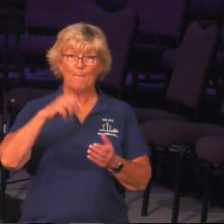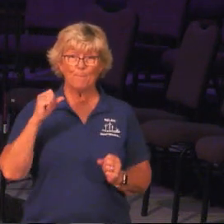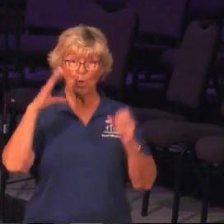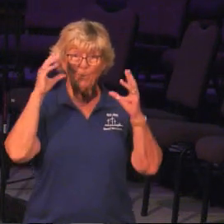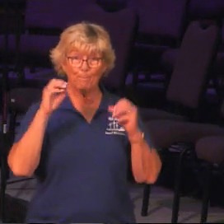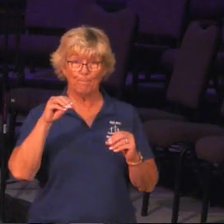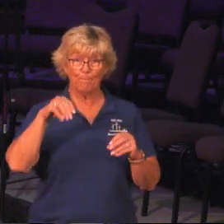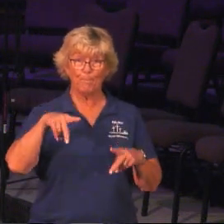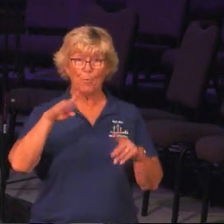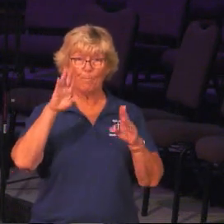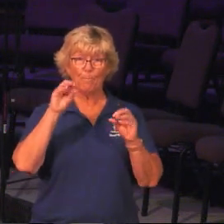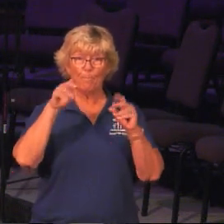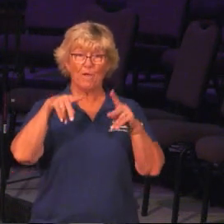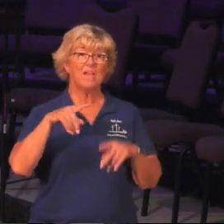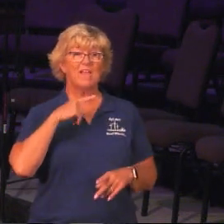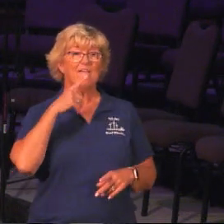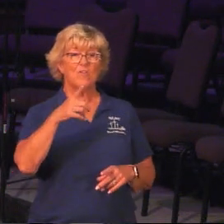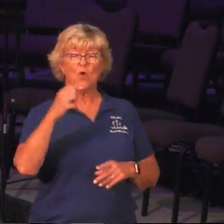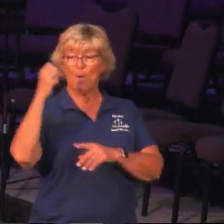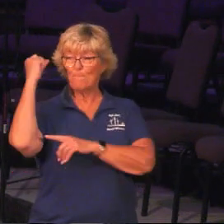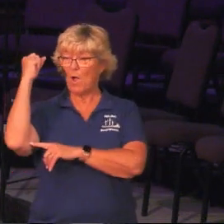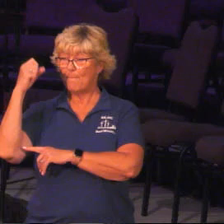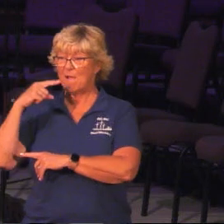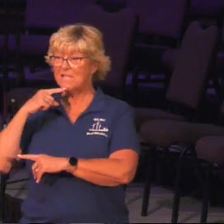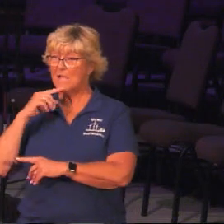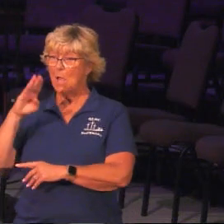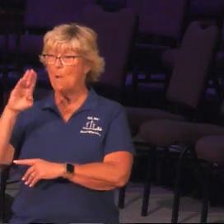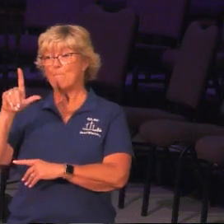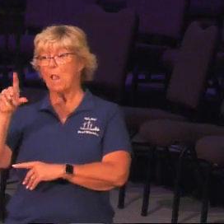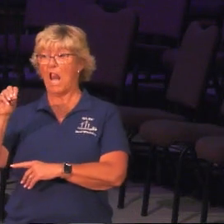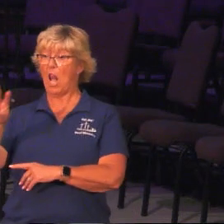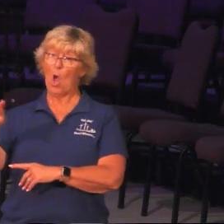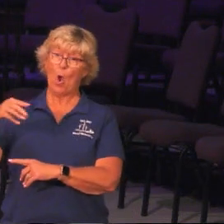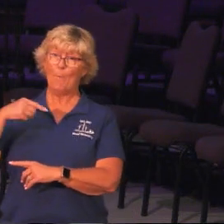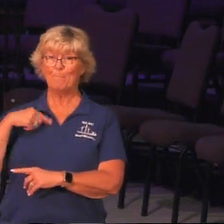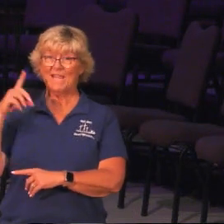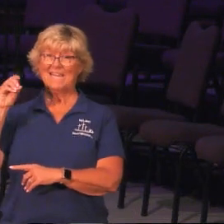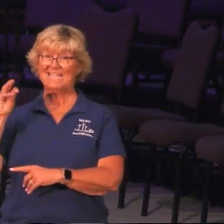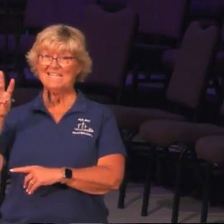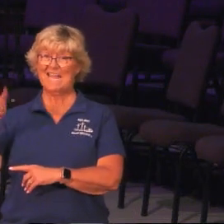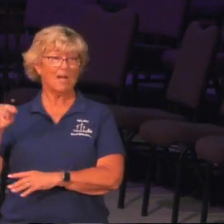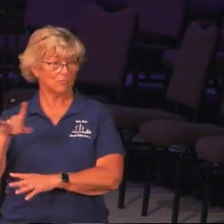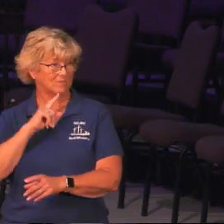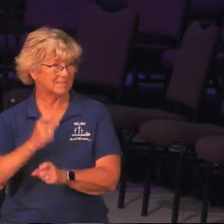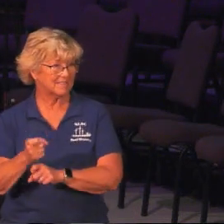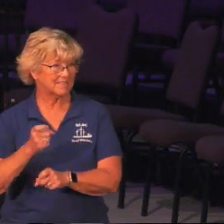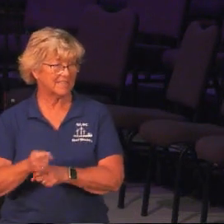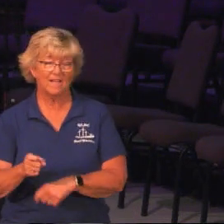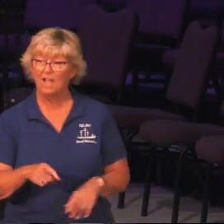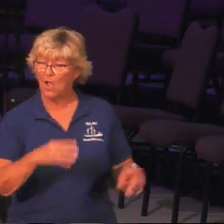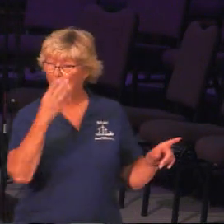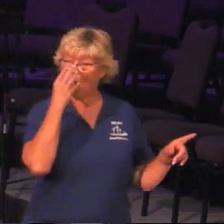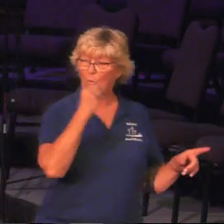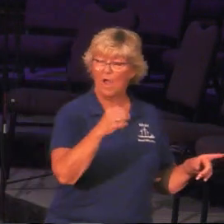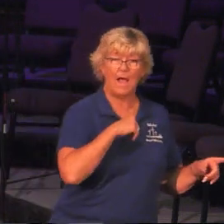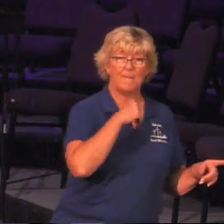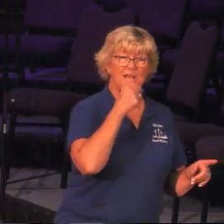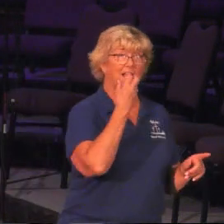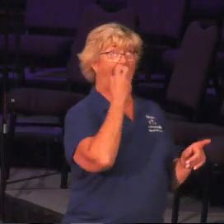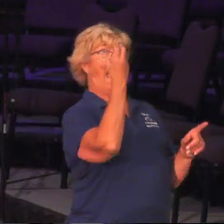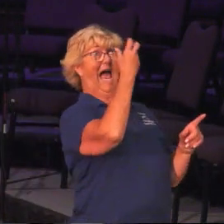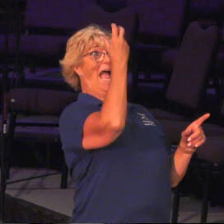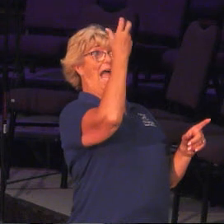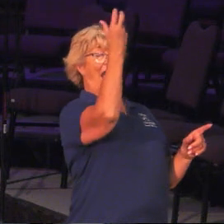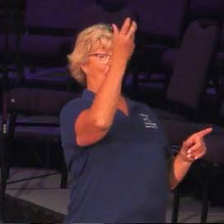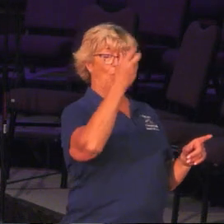boop, like that, you know, and if you were Popeye, you had to go, blow me down, you know, serious, and if you're a big bad wolf, well, I'm not going to howl because this